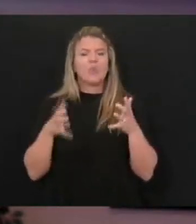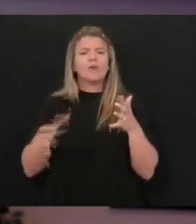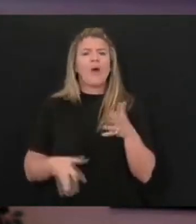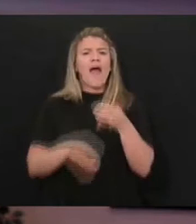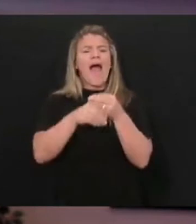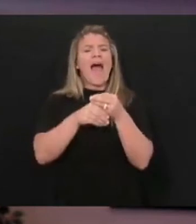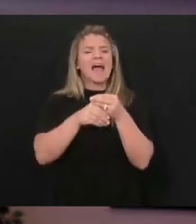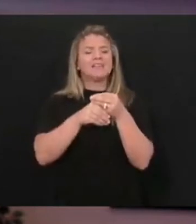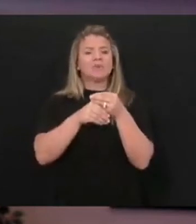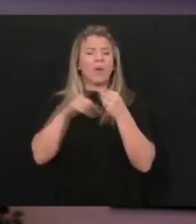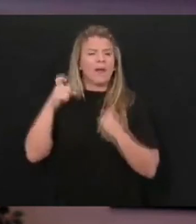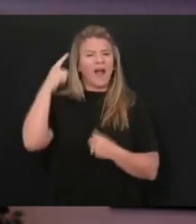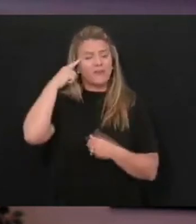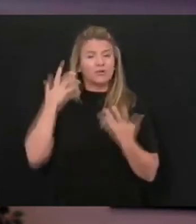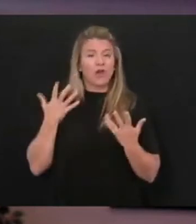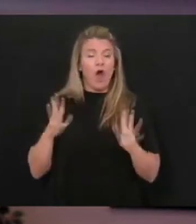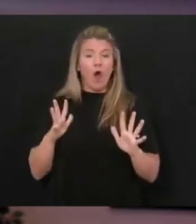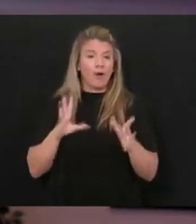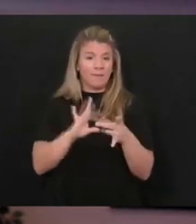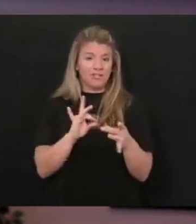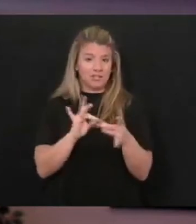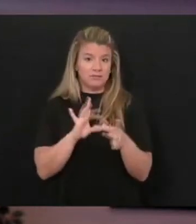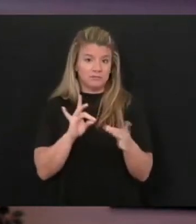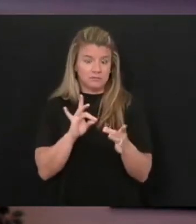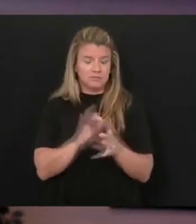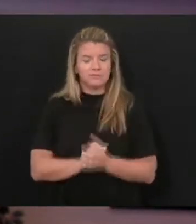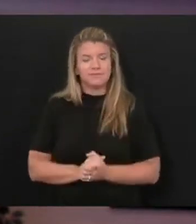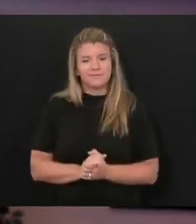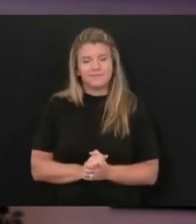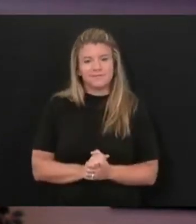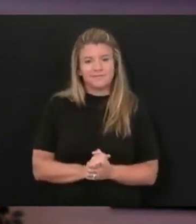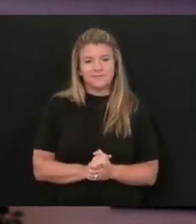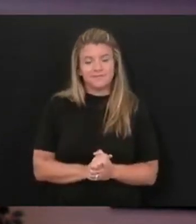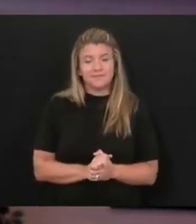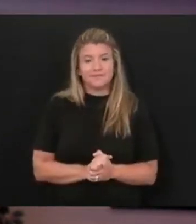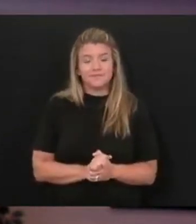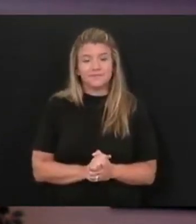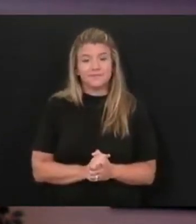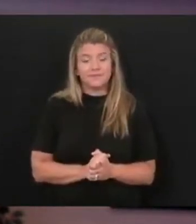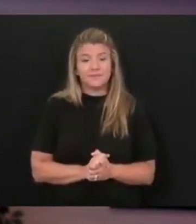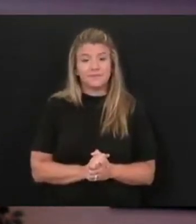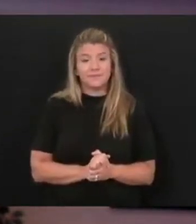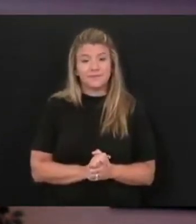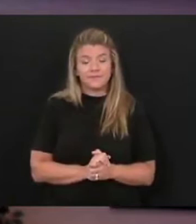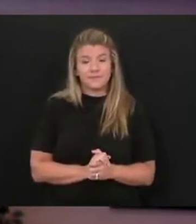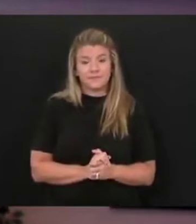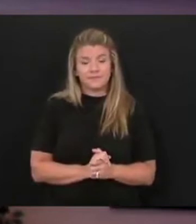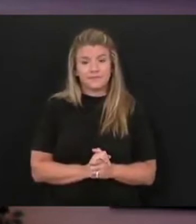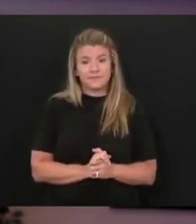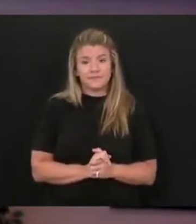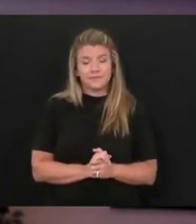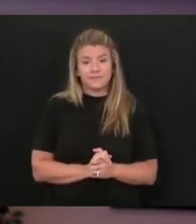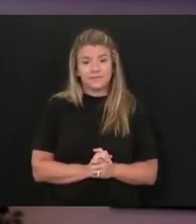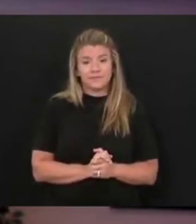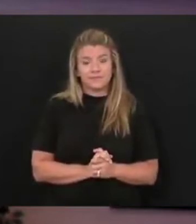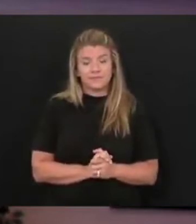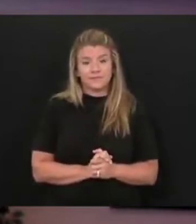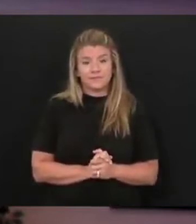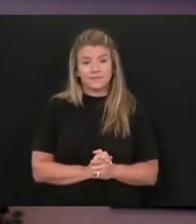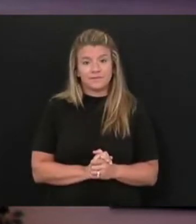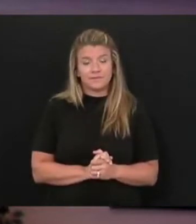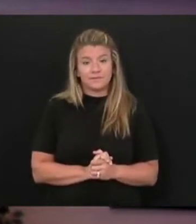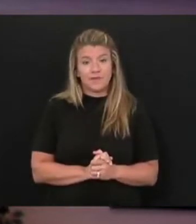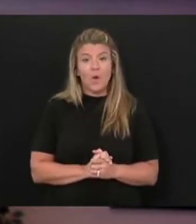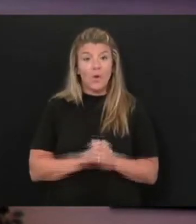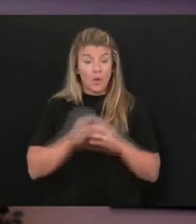articulated, that as we continue to move forward and move out and be